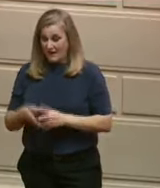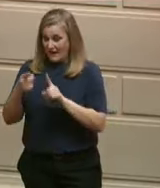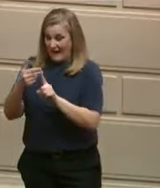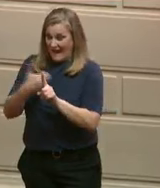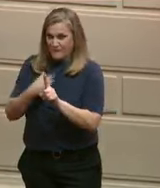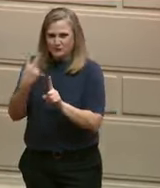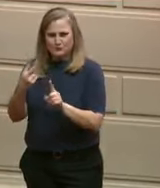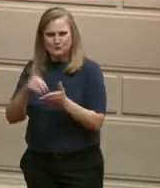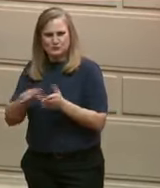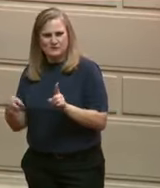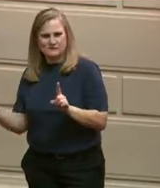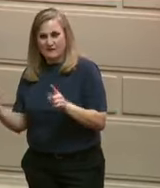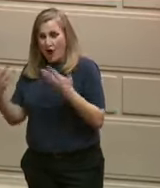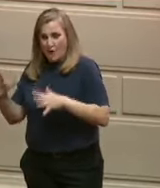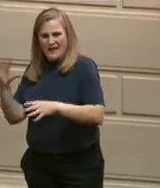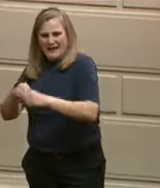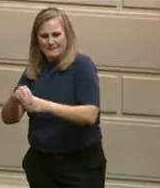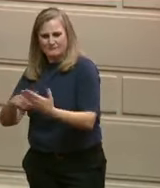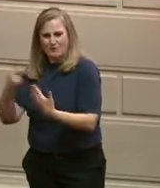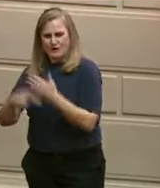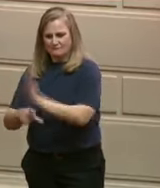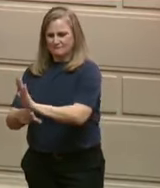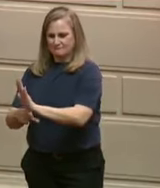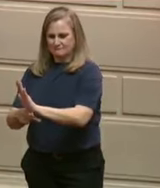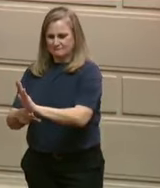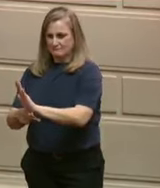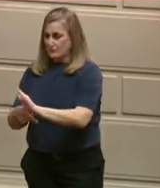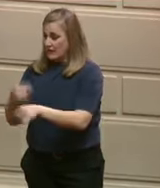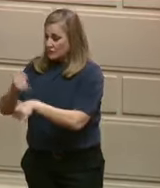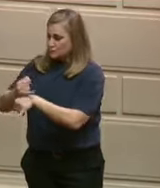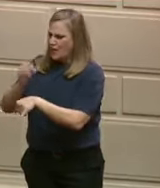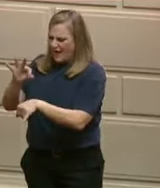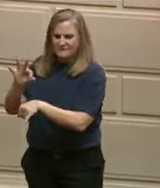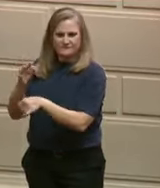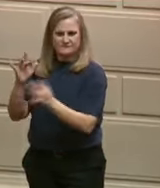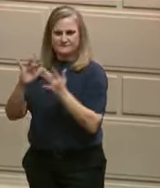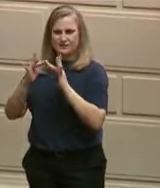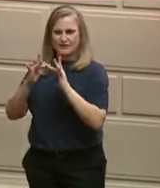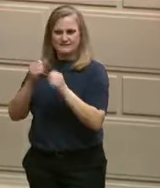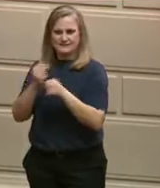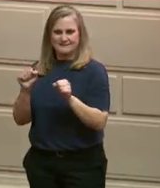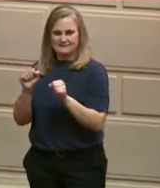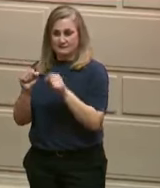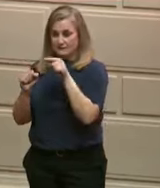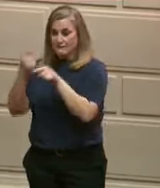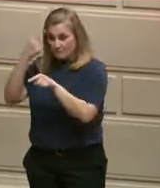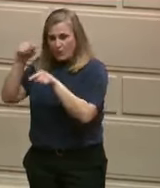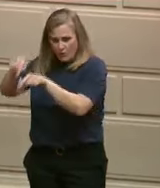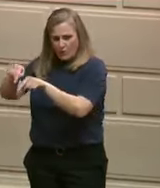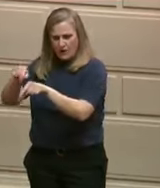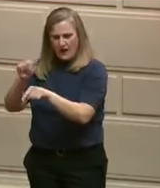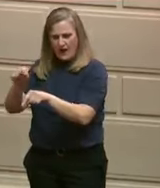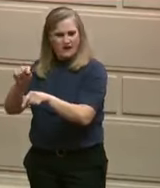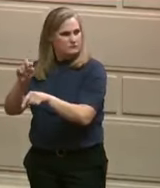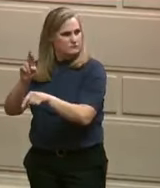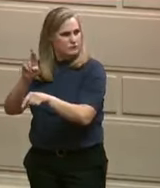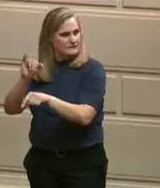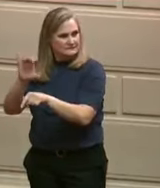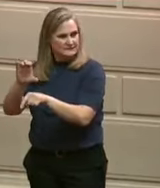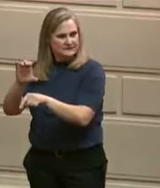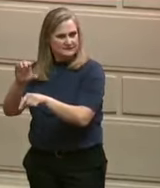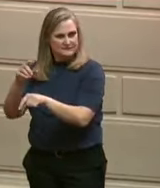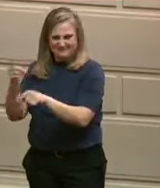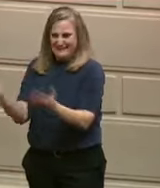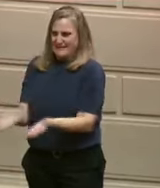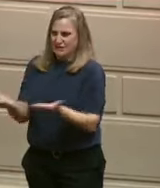enrolled in the Institute and on a path to a good paying job in this emerging industry. Jillian and Nigel, please stand up.